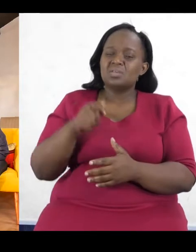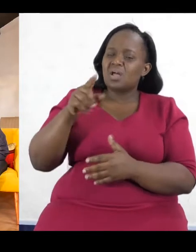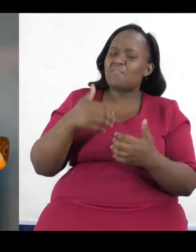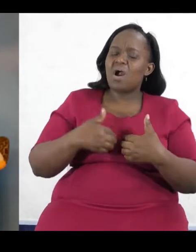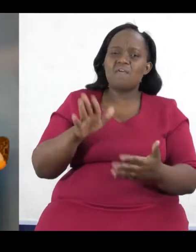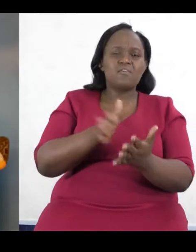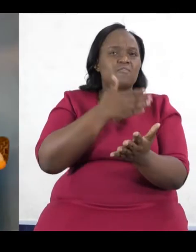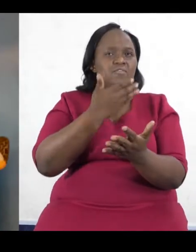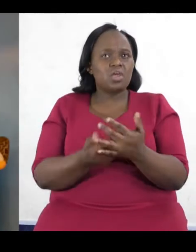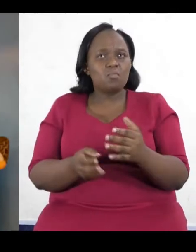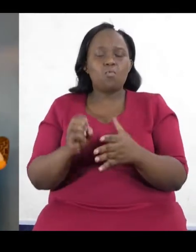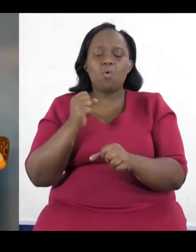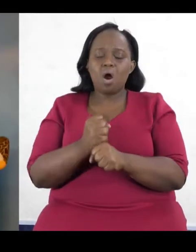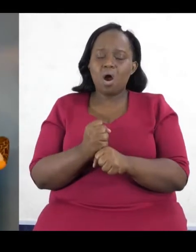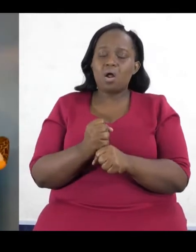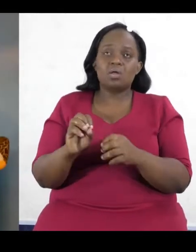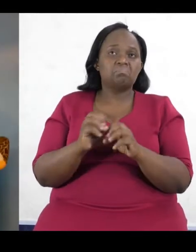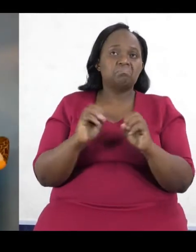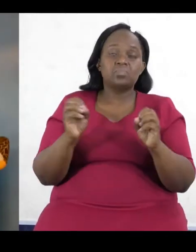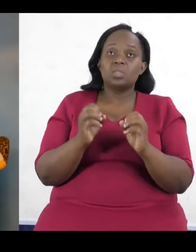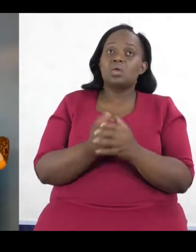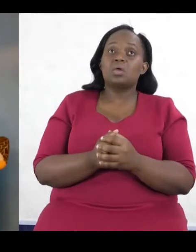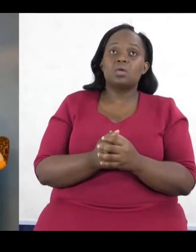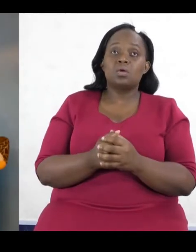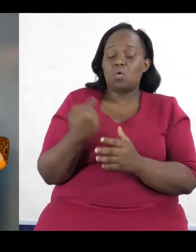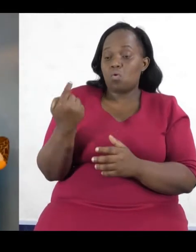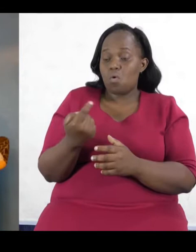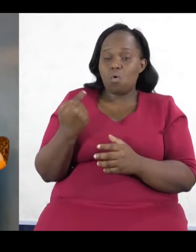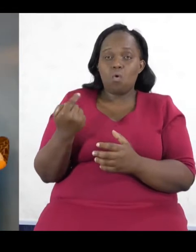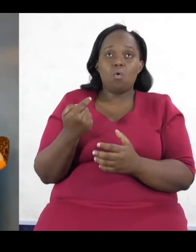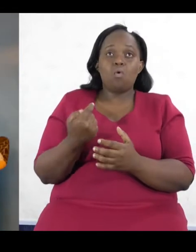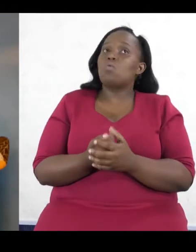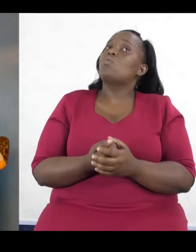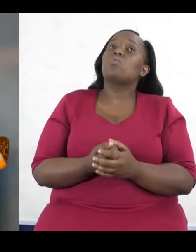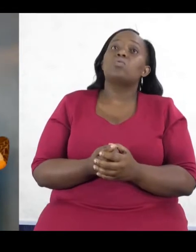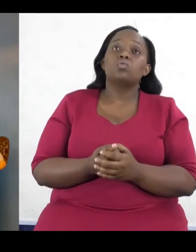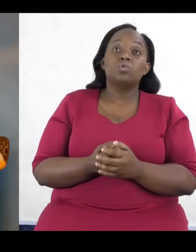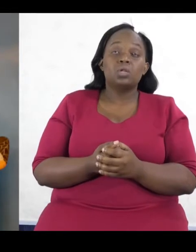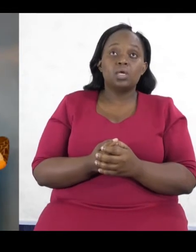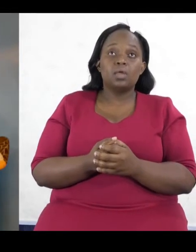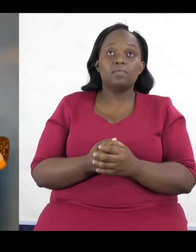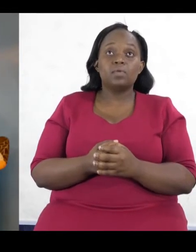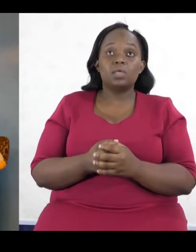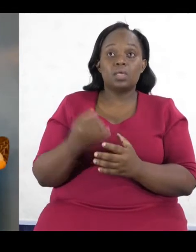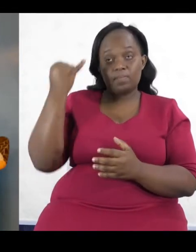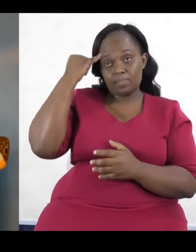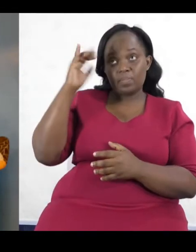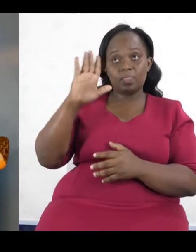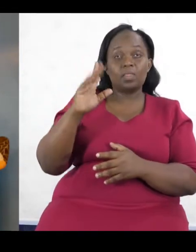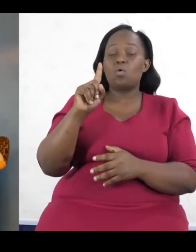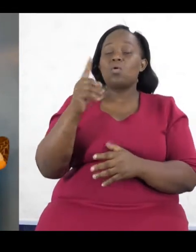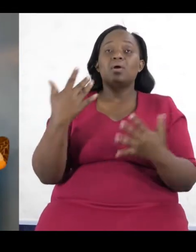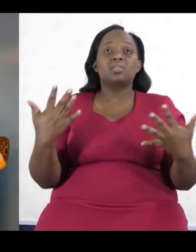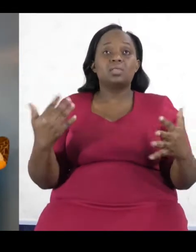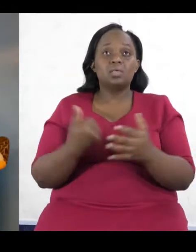existed. It was just a groundswell. And, you know, now one of the easy things that you can use is like social media and that sort of thing to